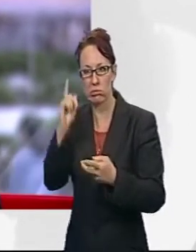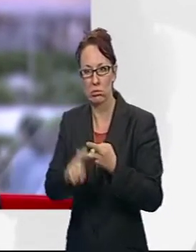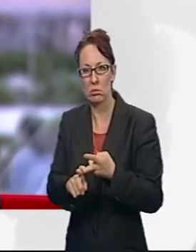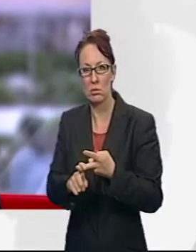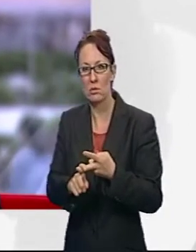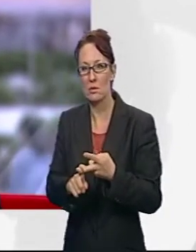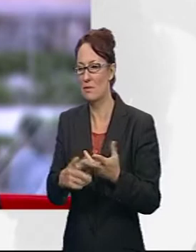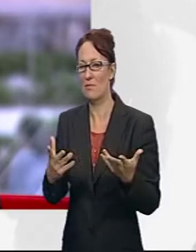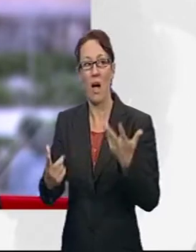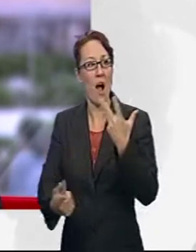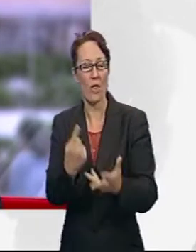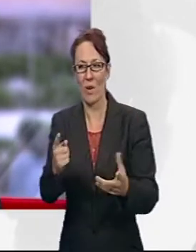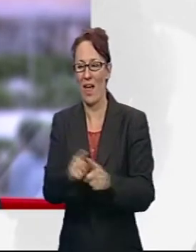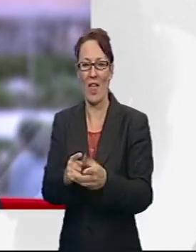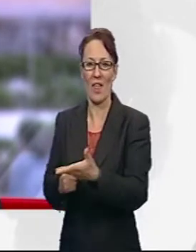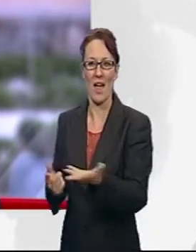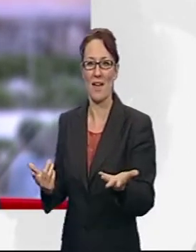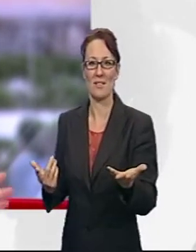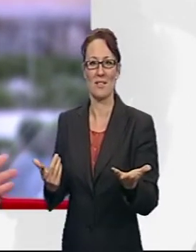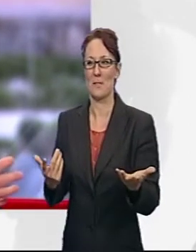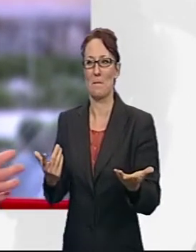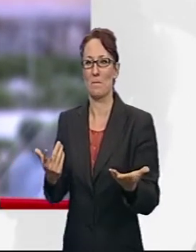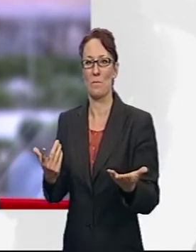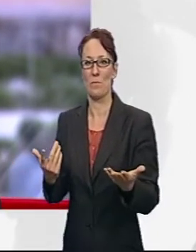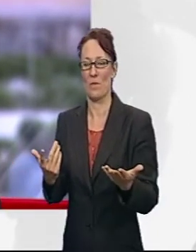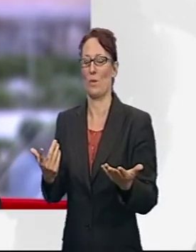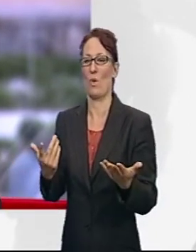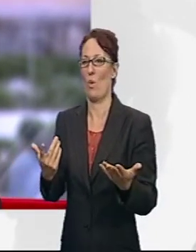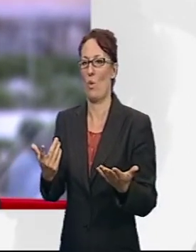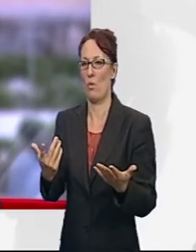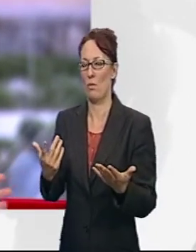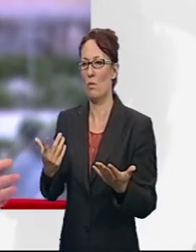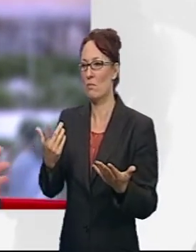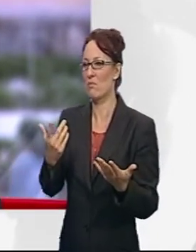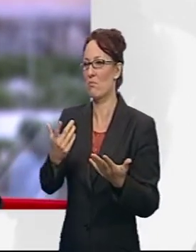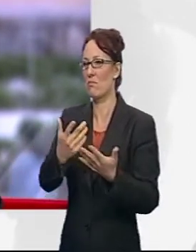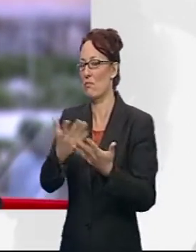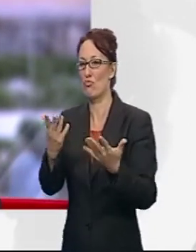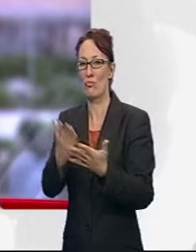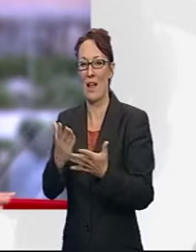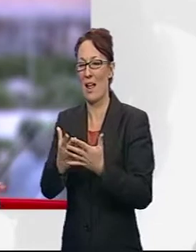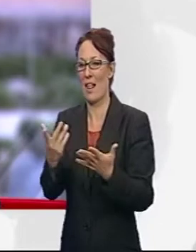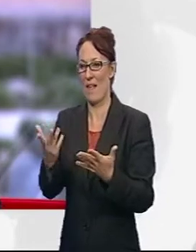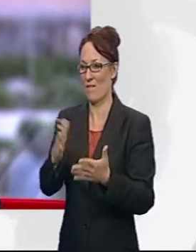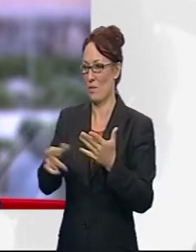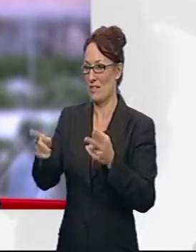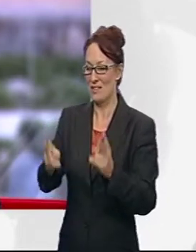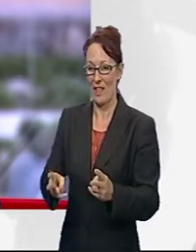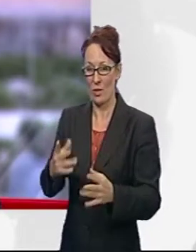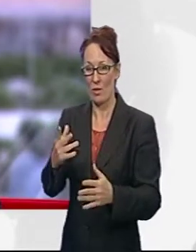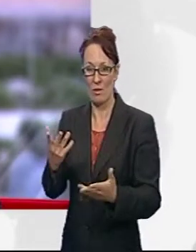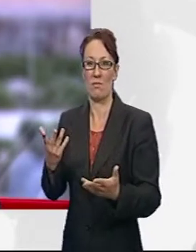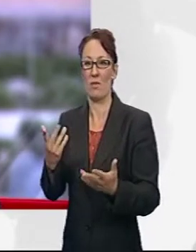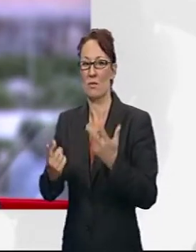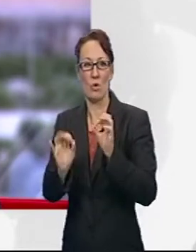another business leader whose passing would occasion this sort of wave of grief really through the sort of technology